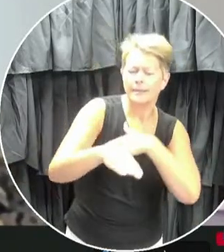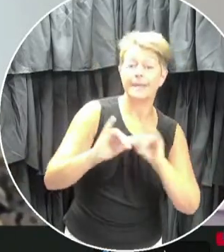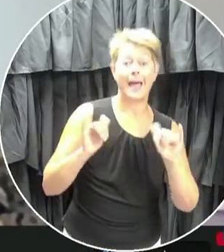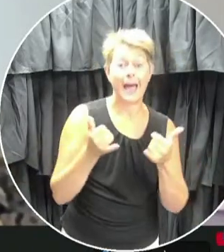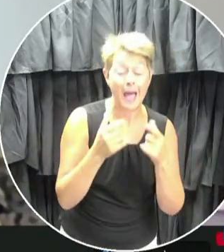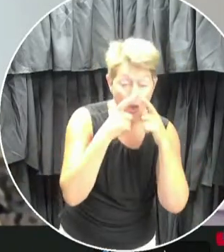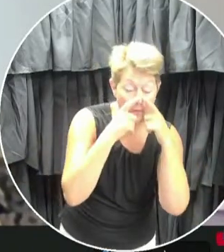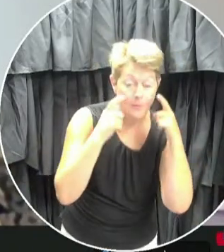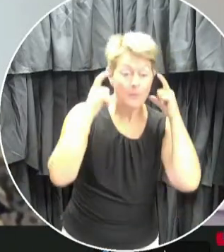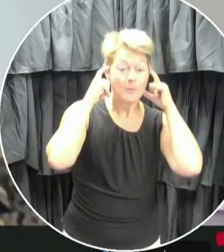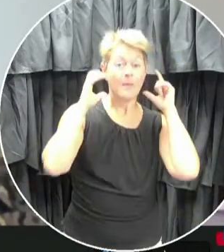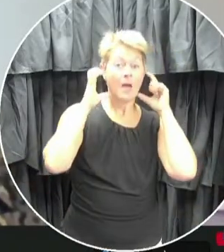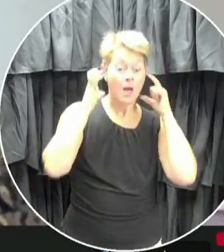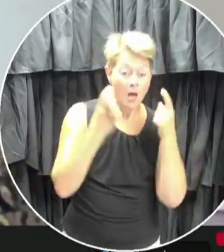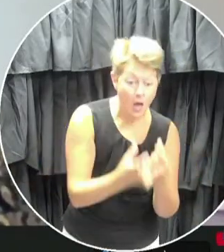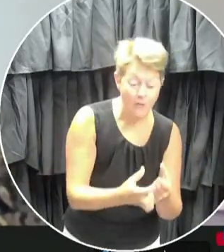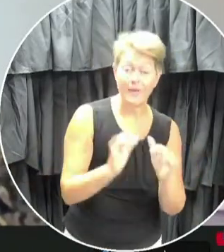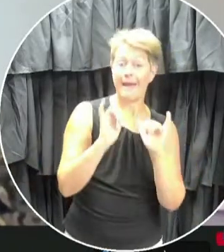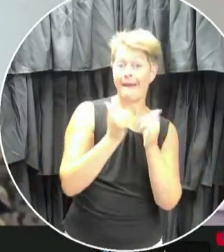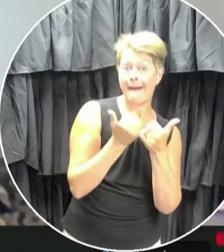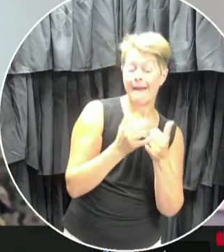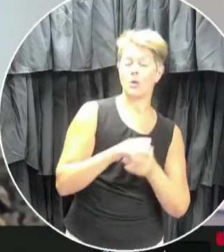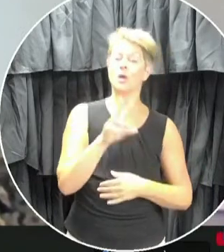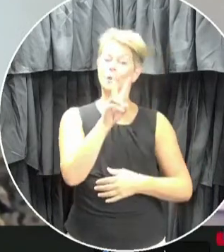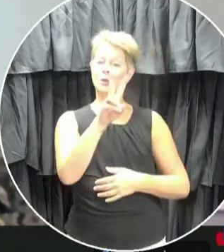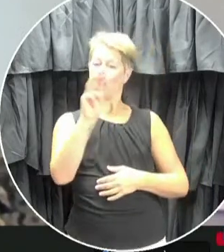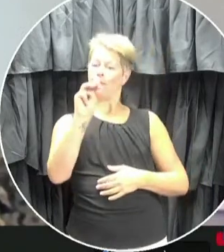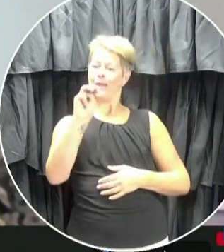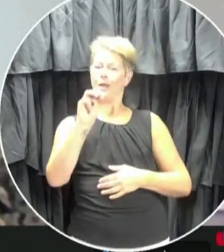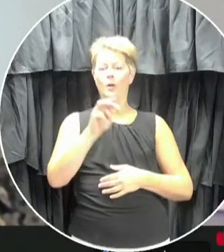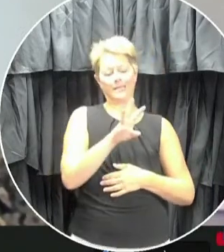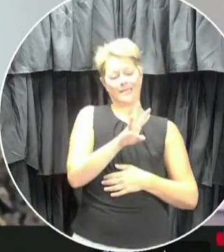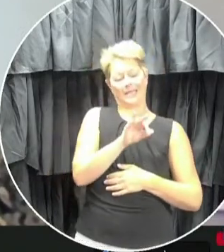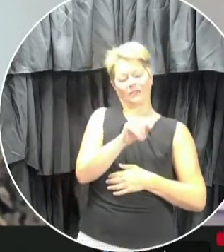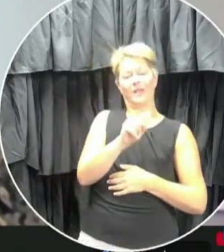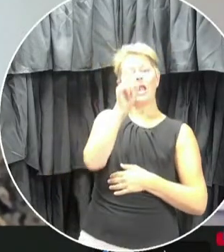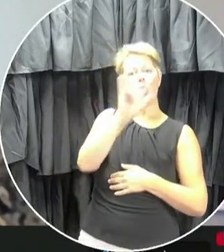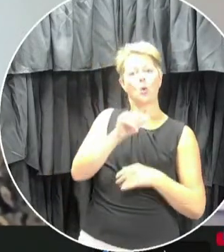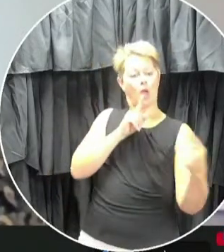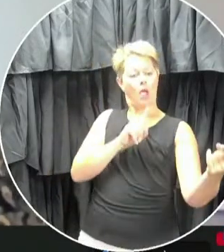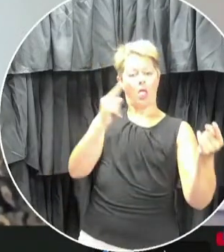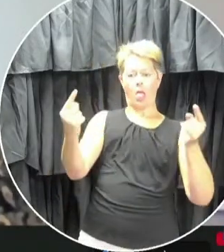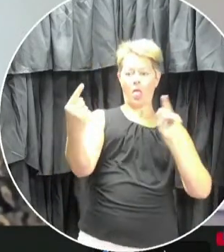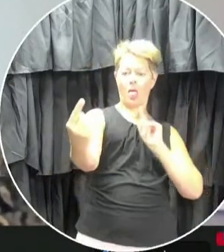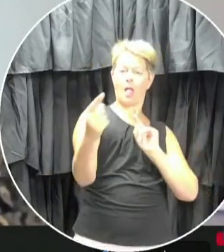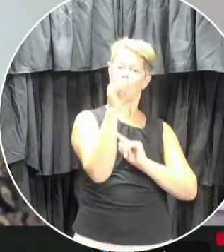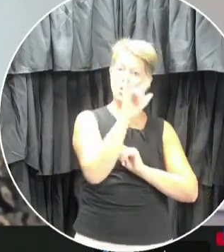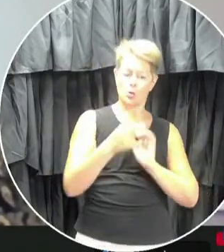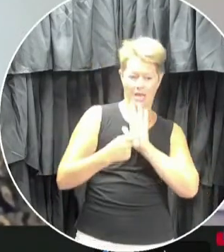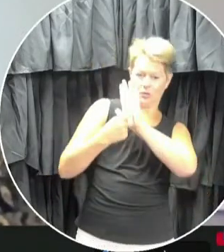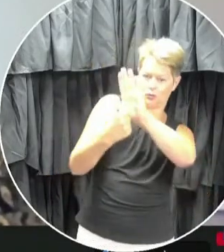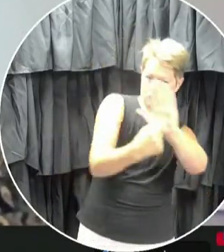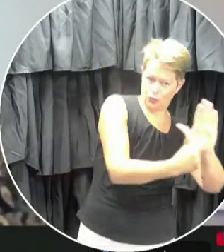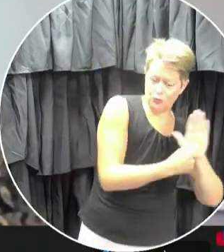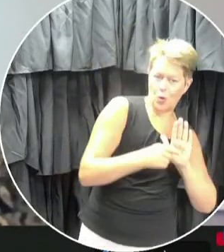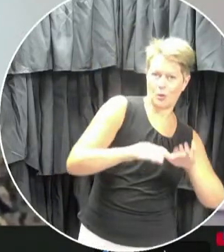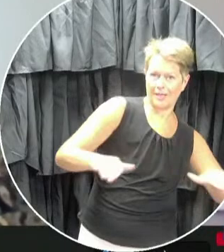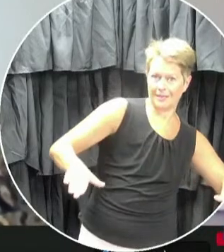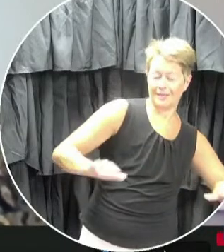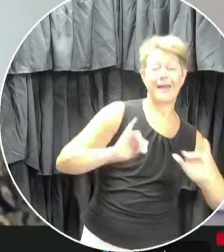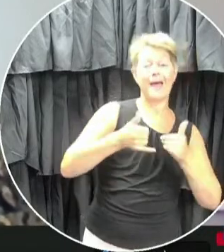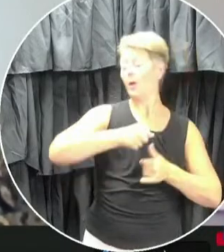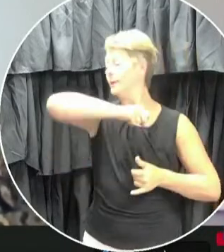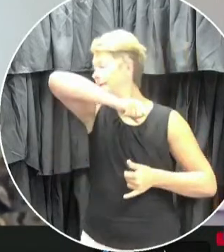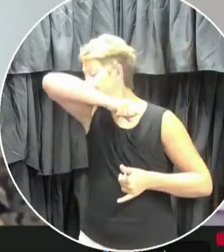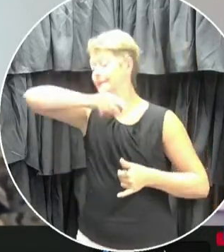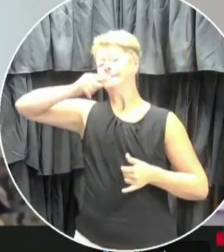remove a non-medical mask, what two meters looks like for physical distancing when they're out in the community, how to properly cover coughs and sneezes,